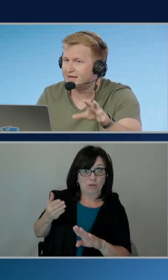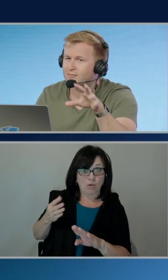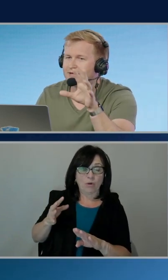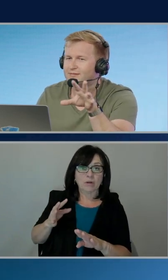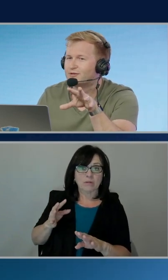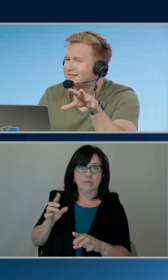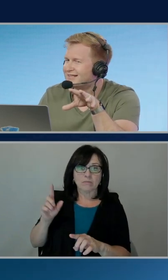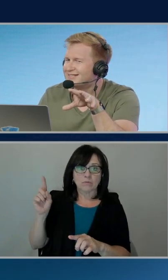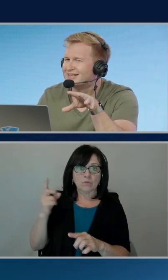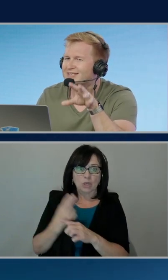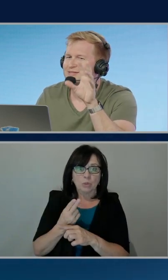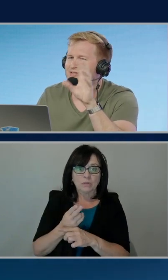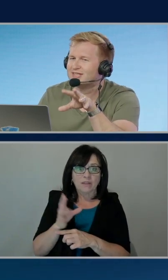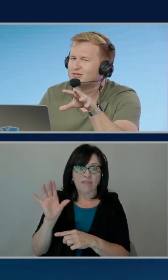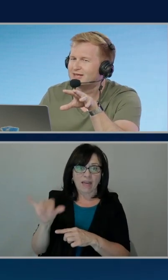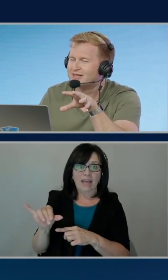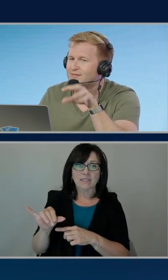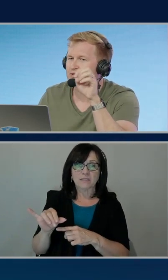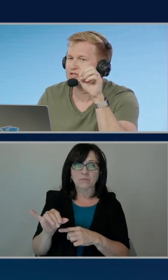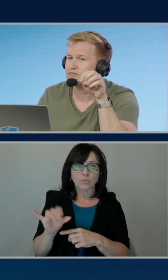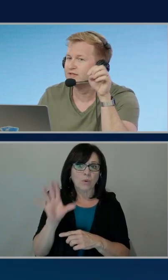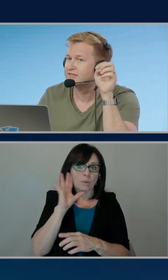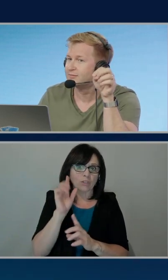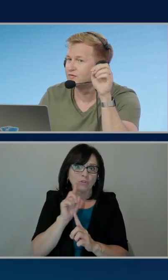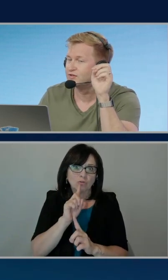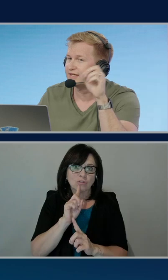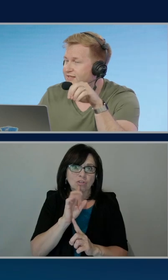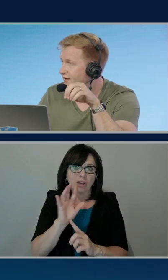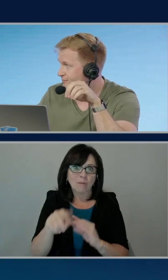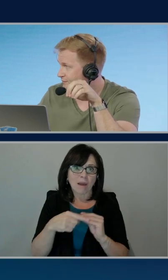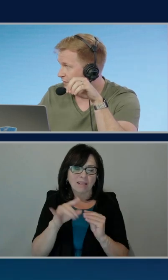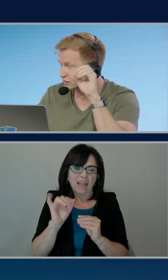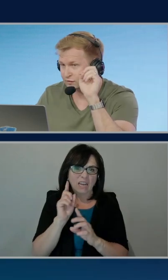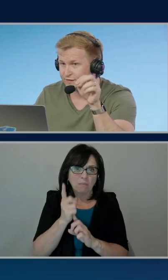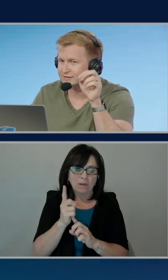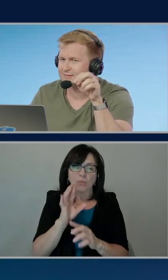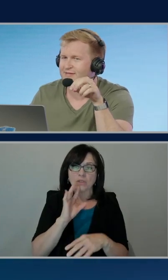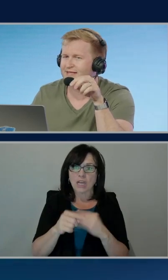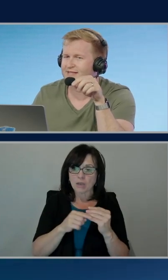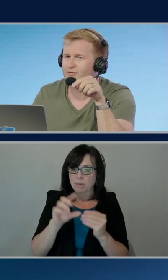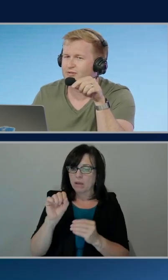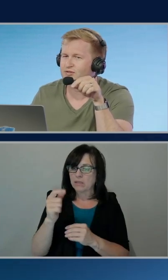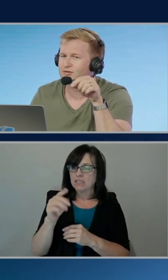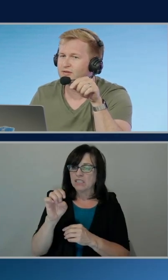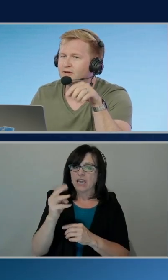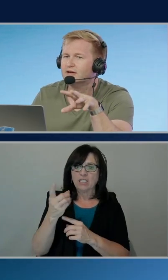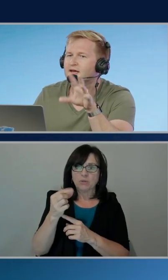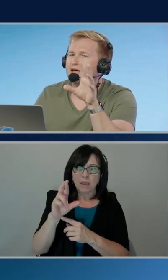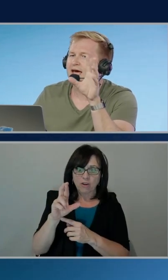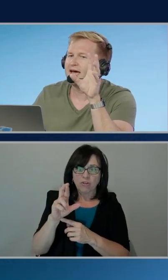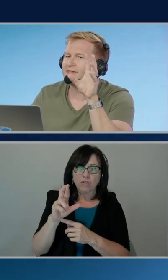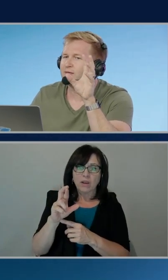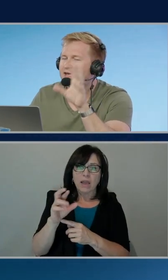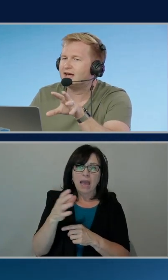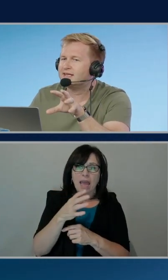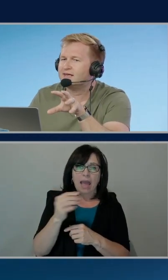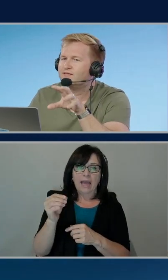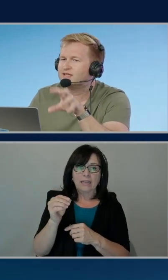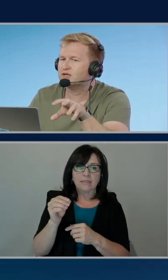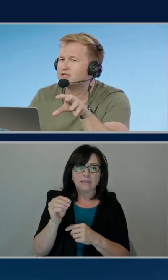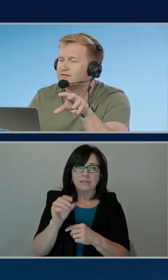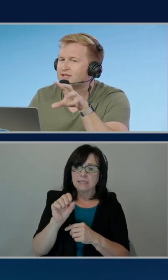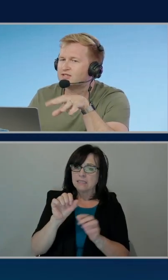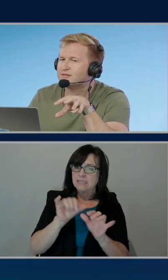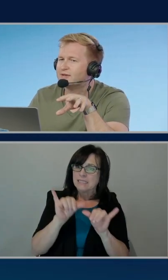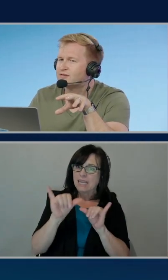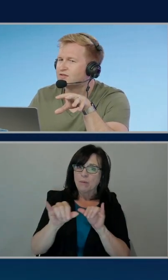on there, and we'll get to that in a second, with SageMaker to actually run Stable Diffusion XL. So very similar to that demo we just saw. And then we had a